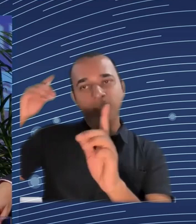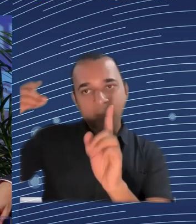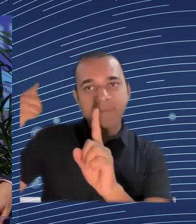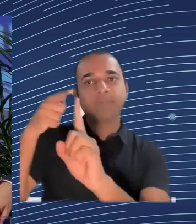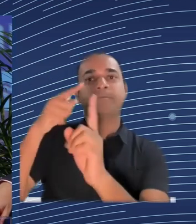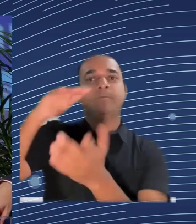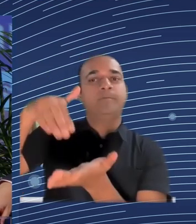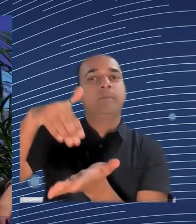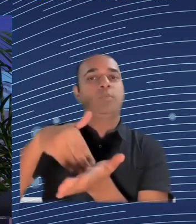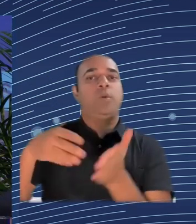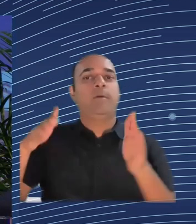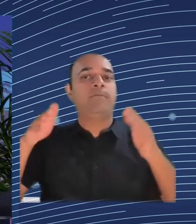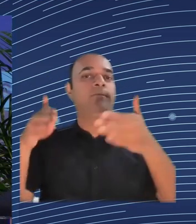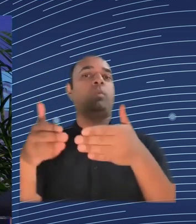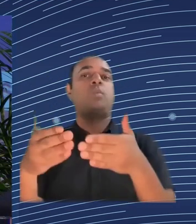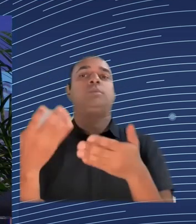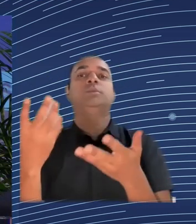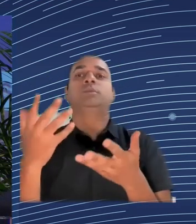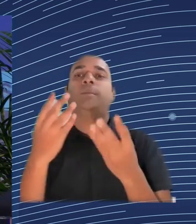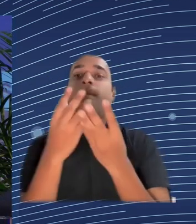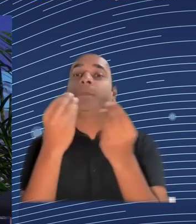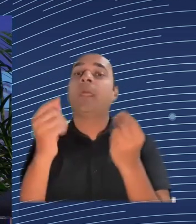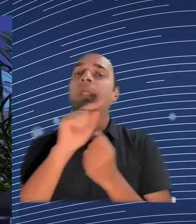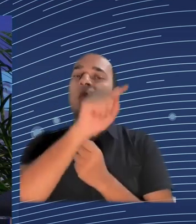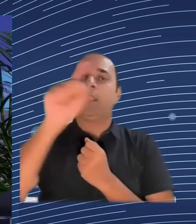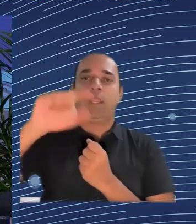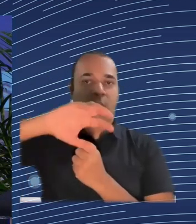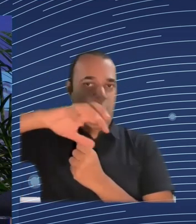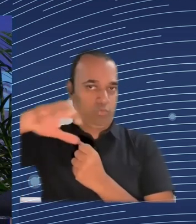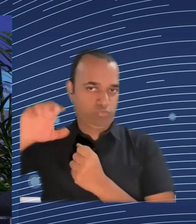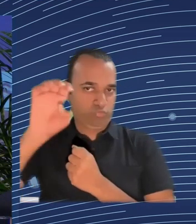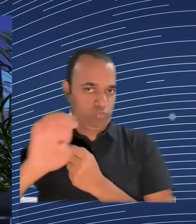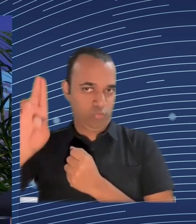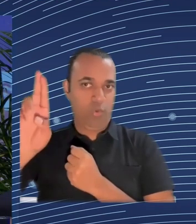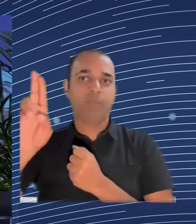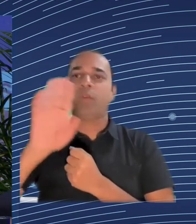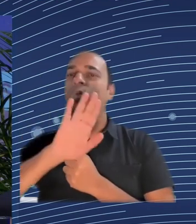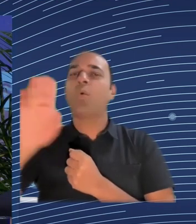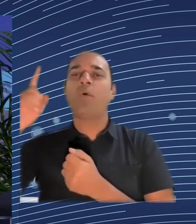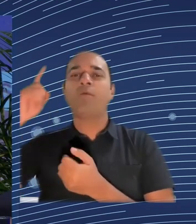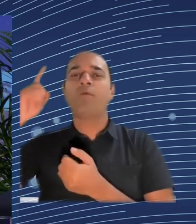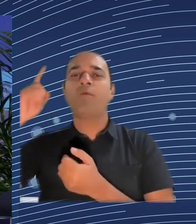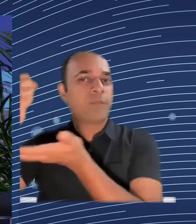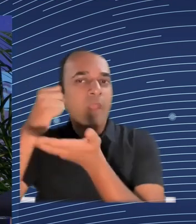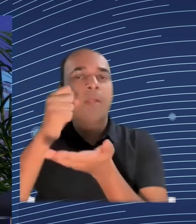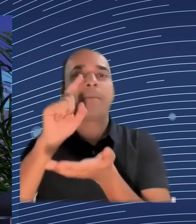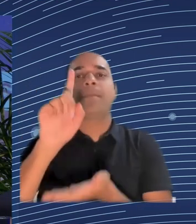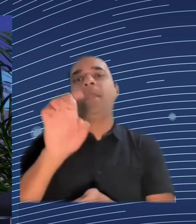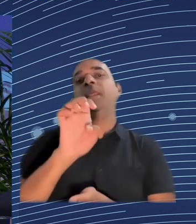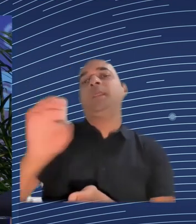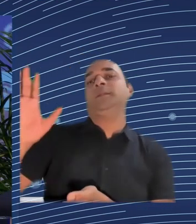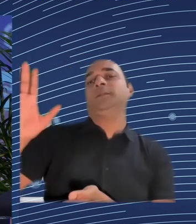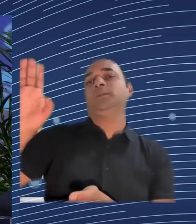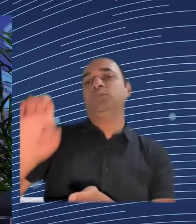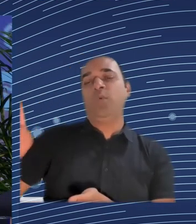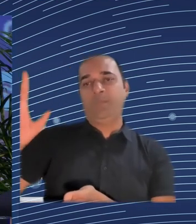regions are not left behind. So budgeting down, I don't think, would be able to affect the